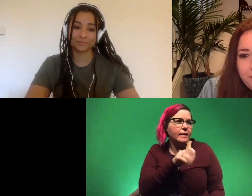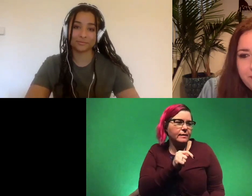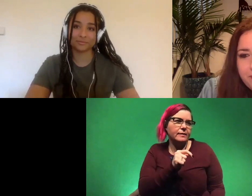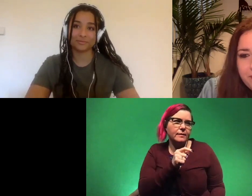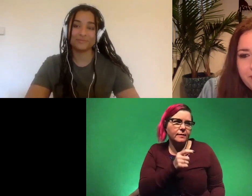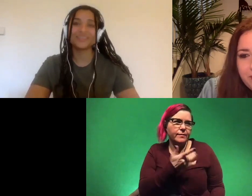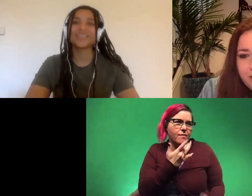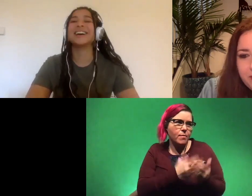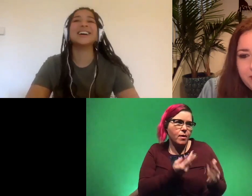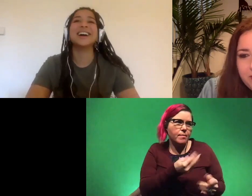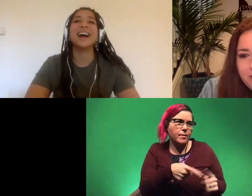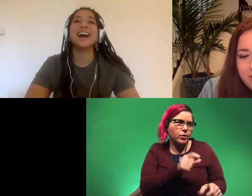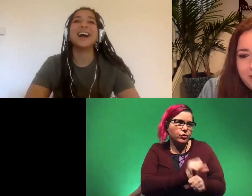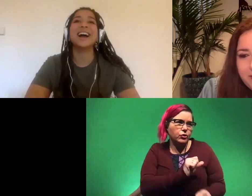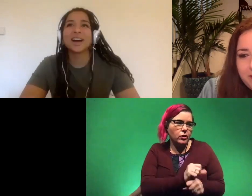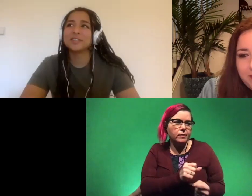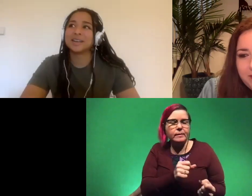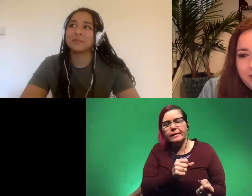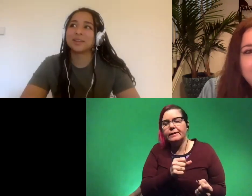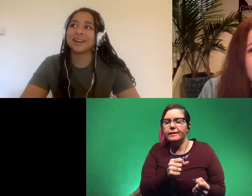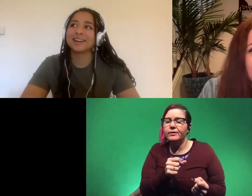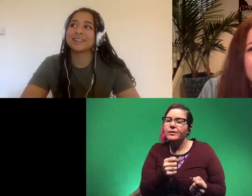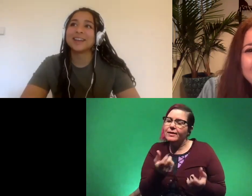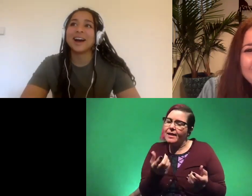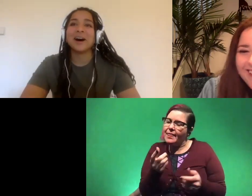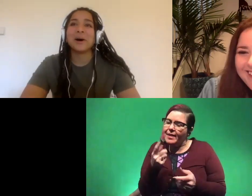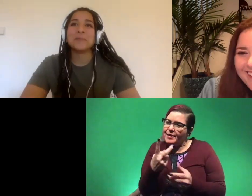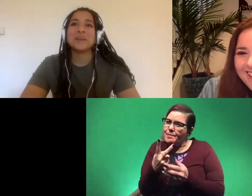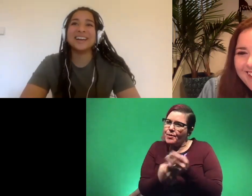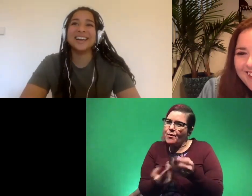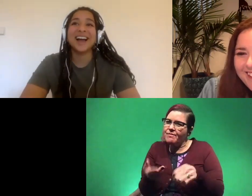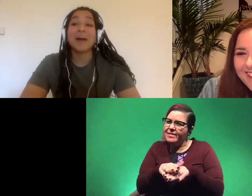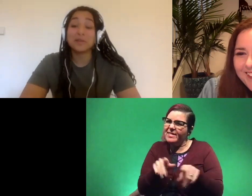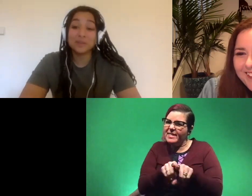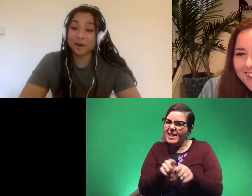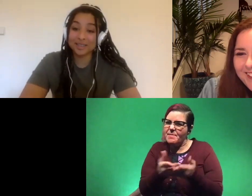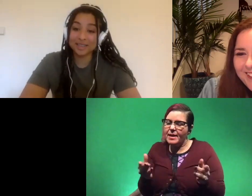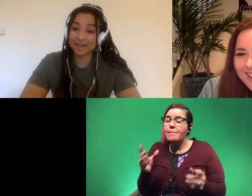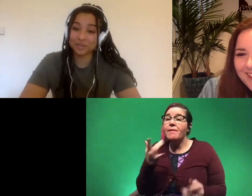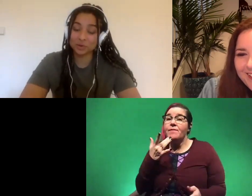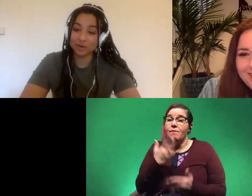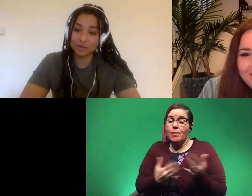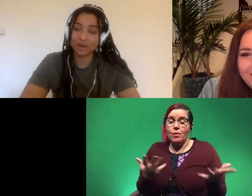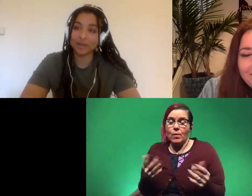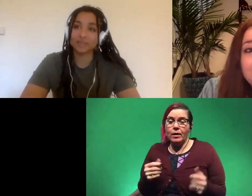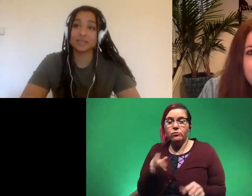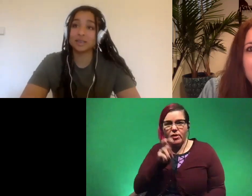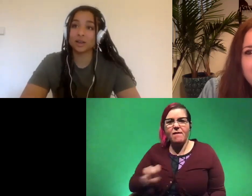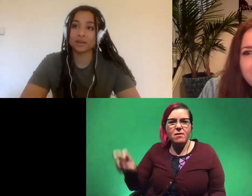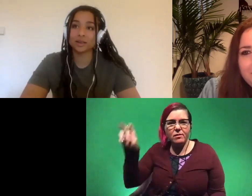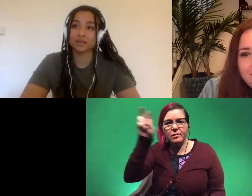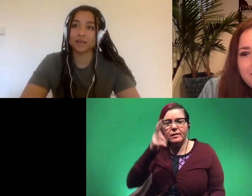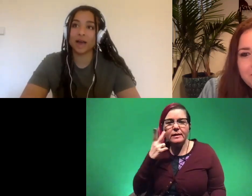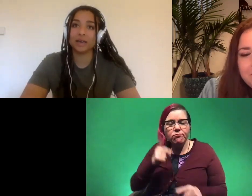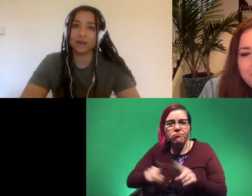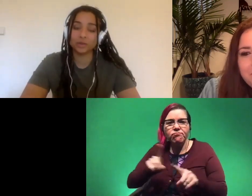they're kind of the same thing i guess um my favorite part is i get to travel a i get to see a lot